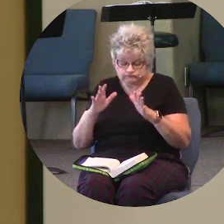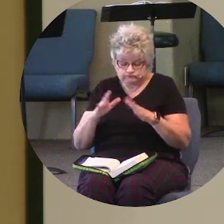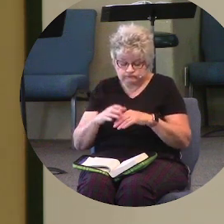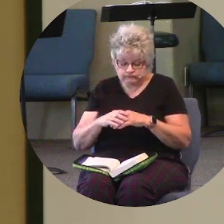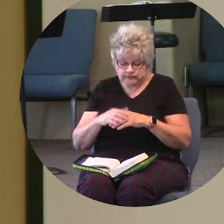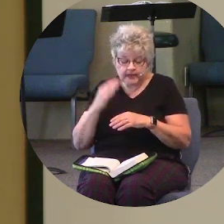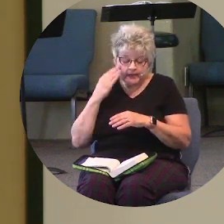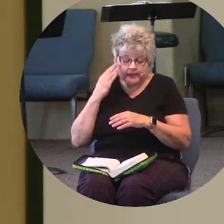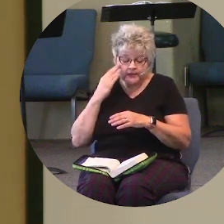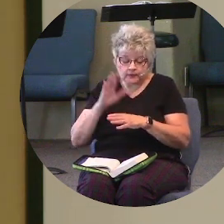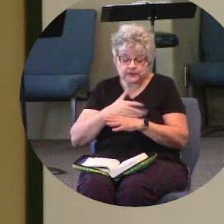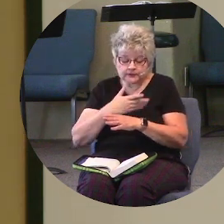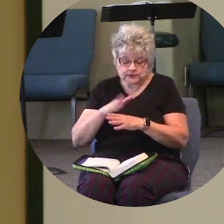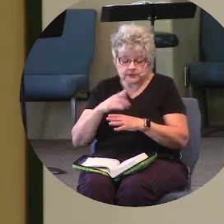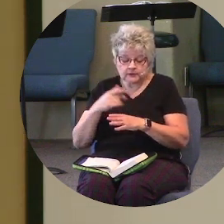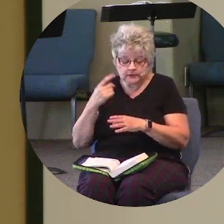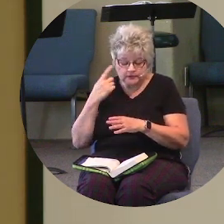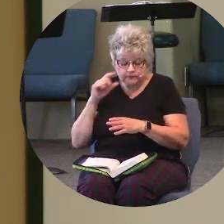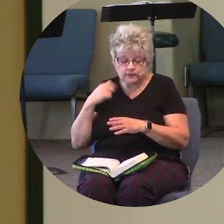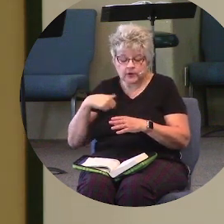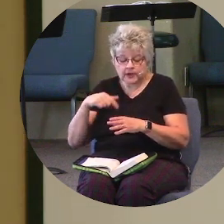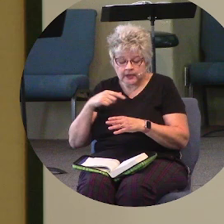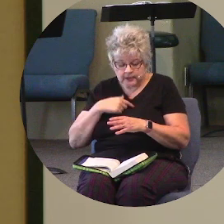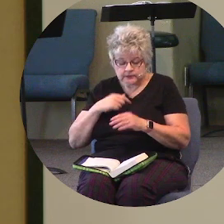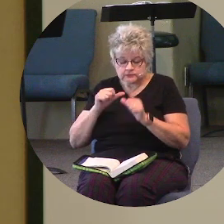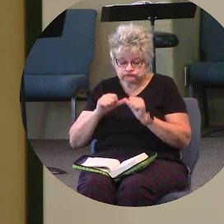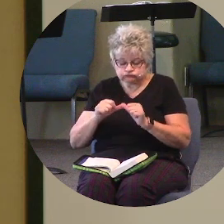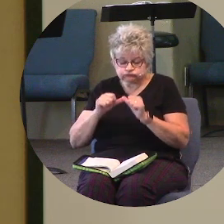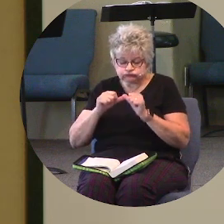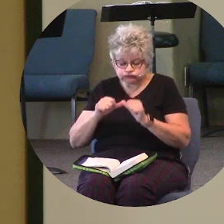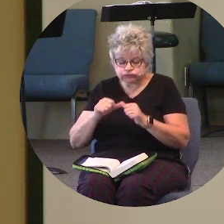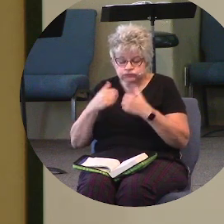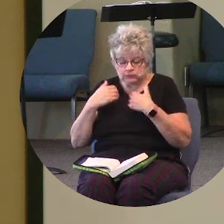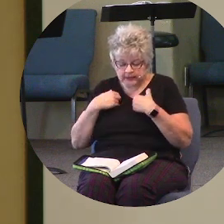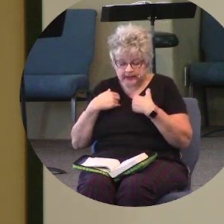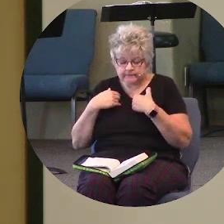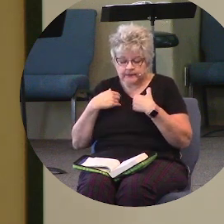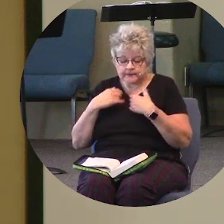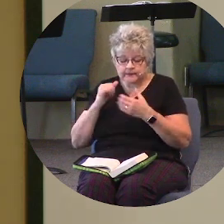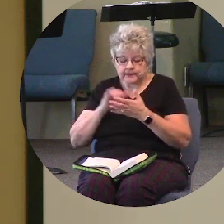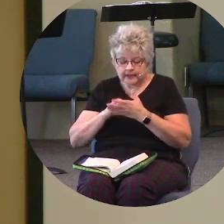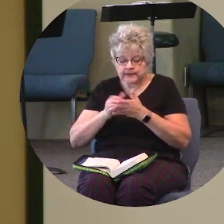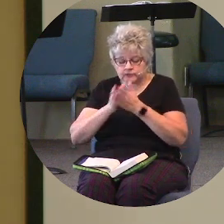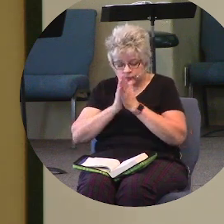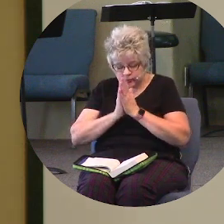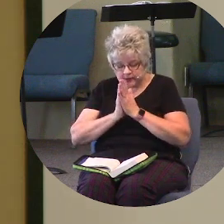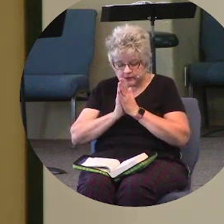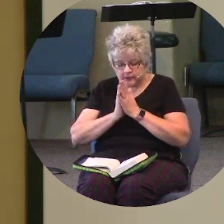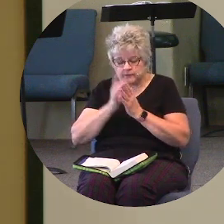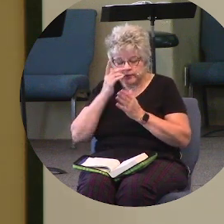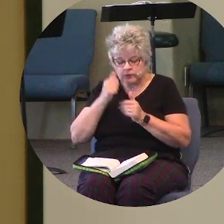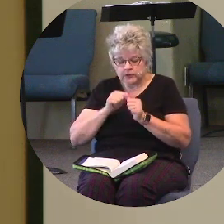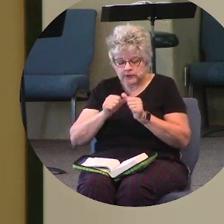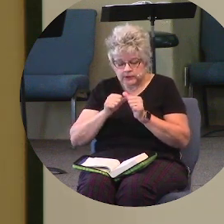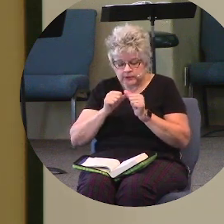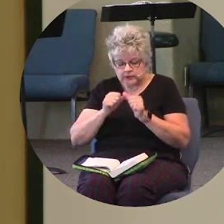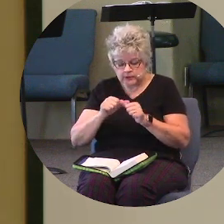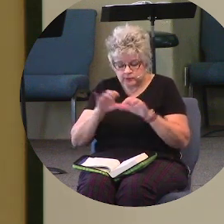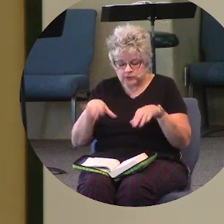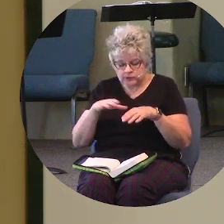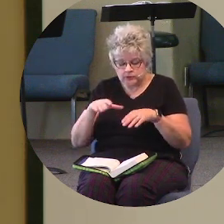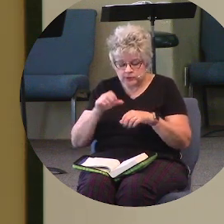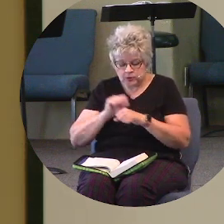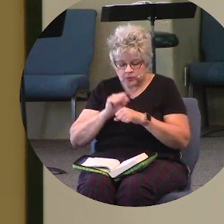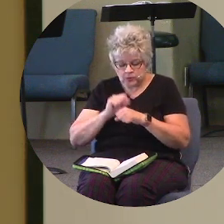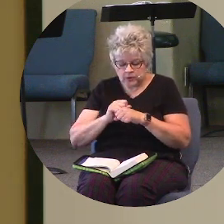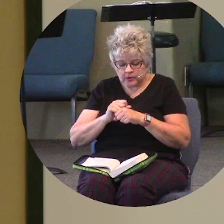And I know the song is for us to keep having that as our prayer. For you to continue to do your work in us,